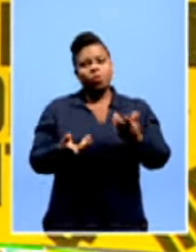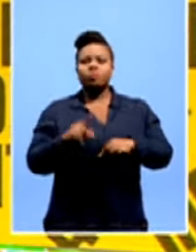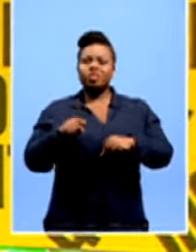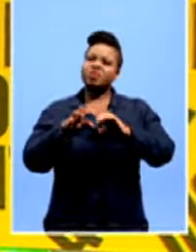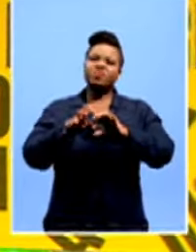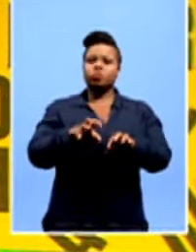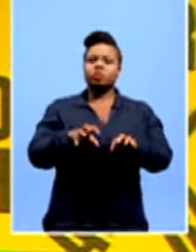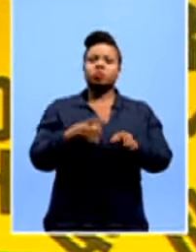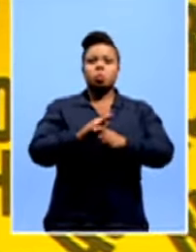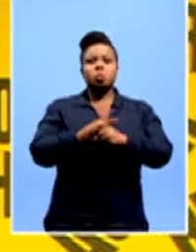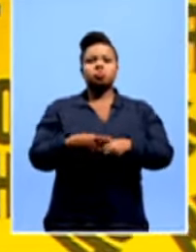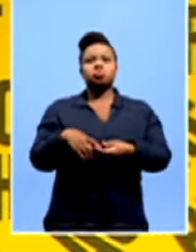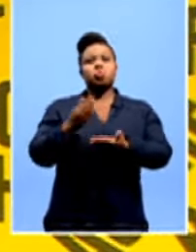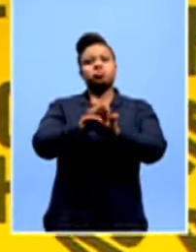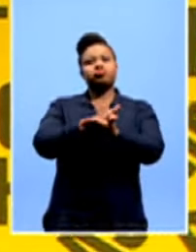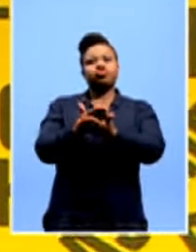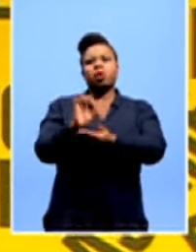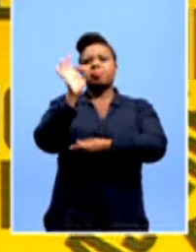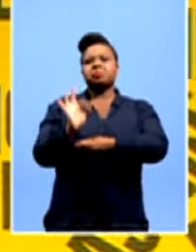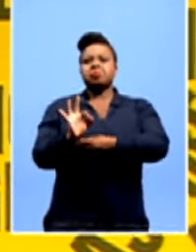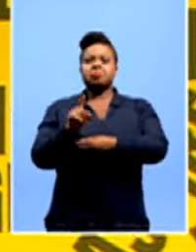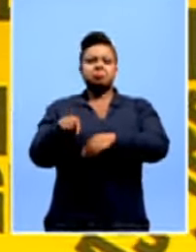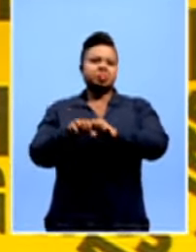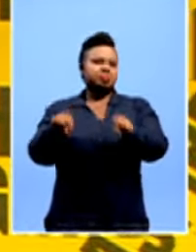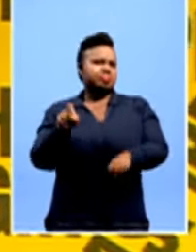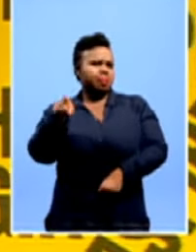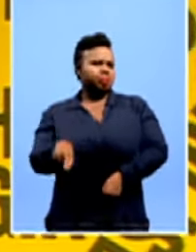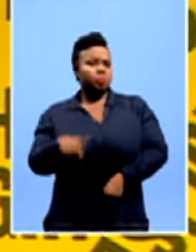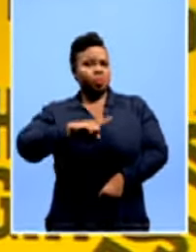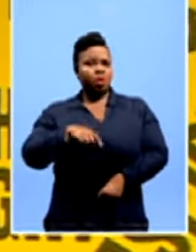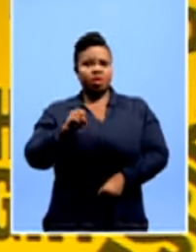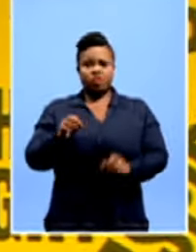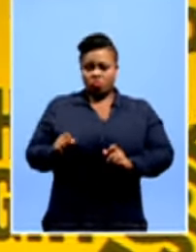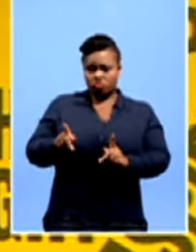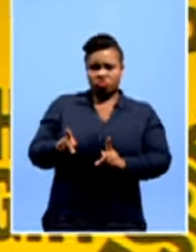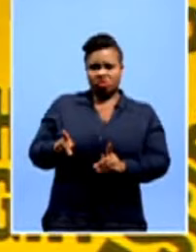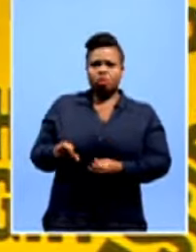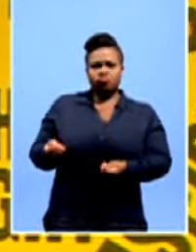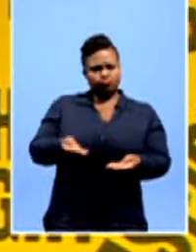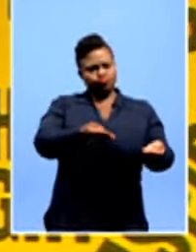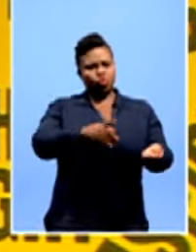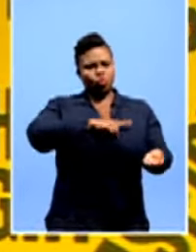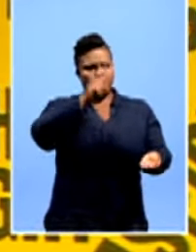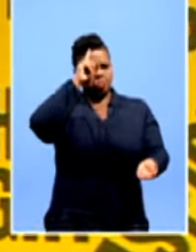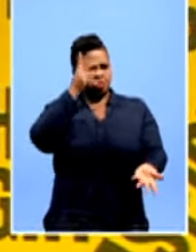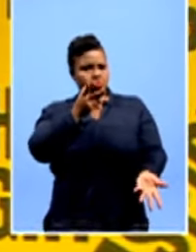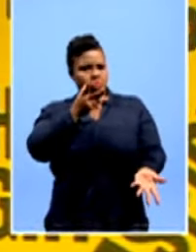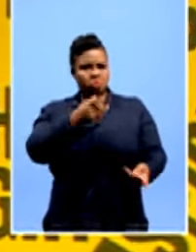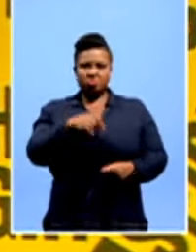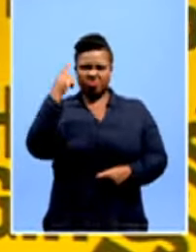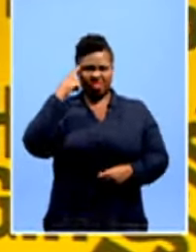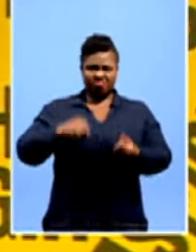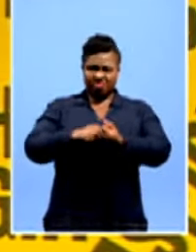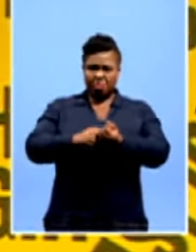force the issue through a quota system? And what happens to players who are given chances because of their skin colour? Will they have the respect of the